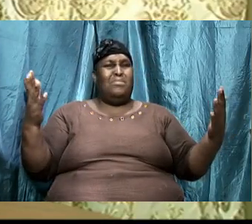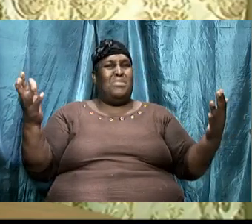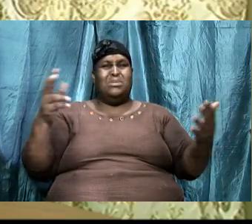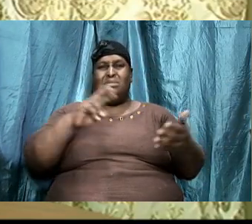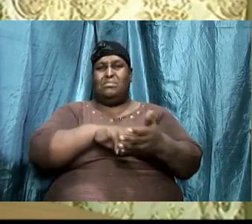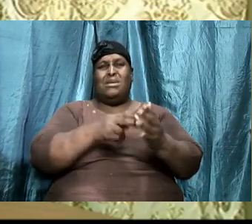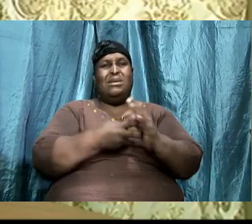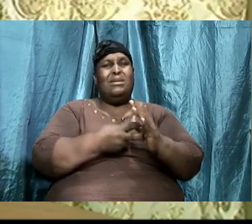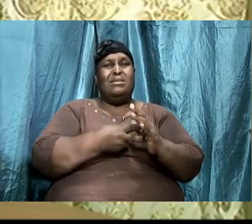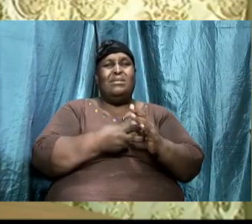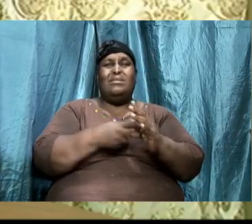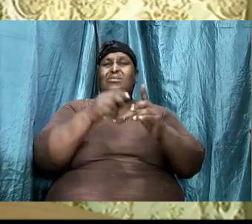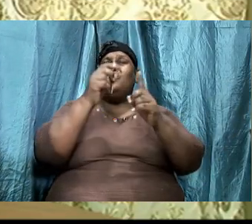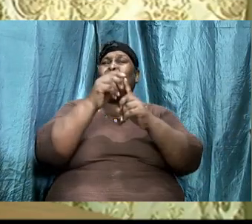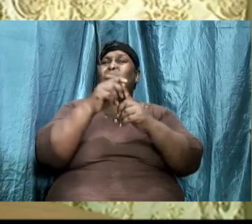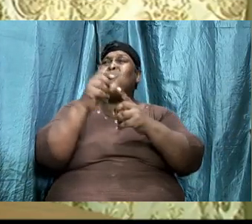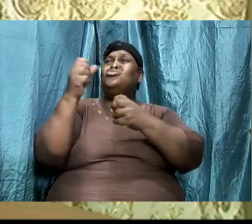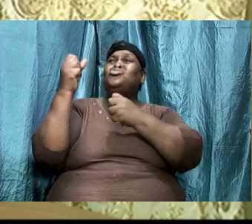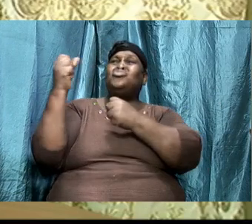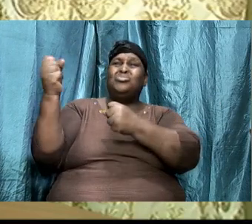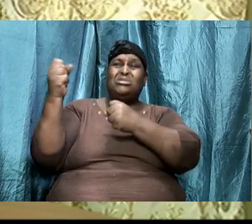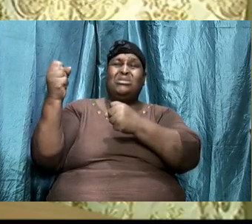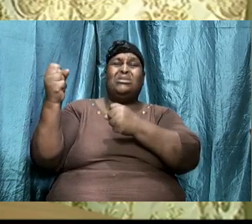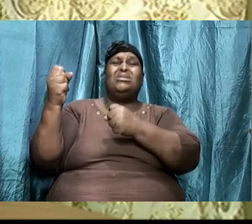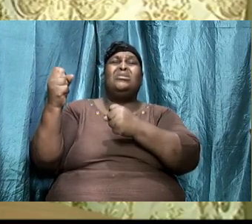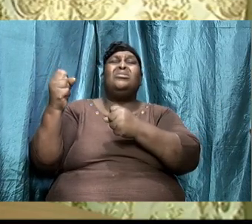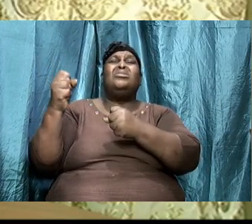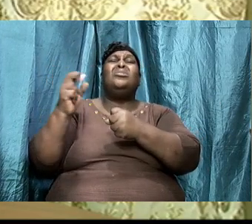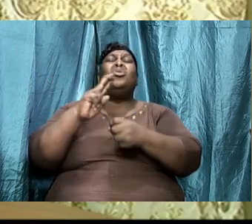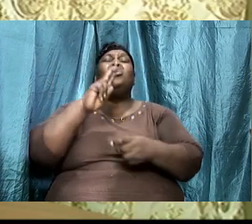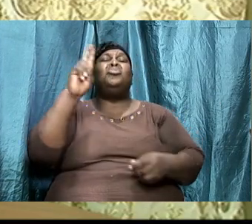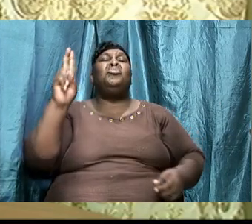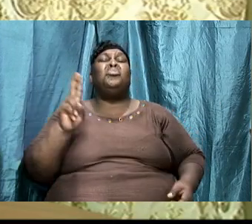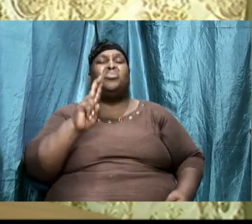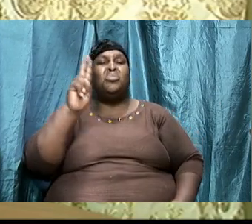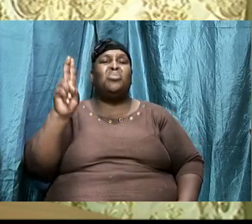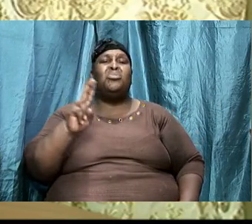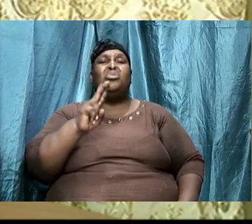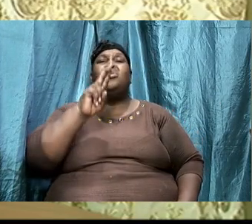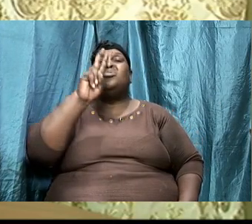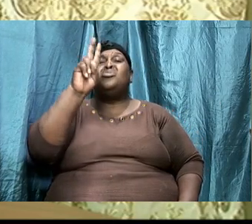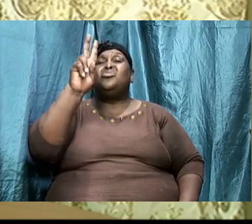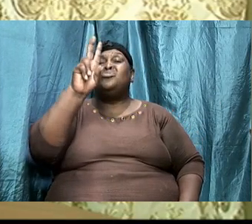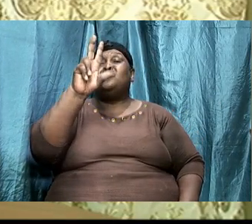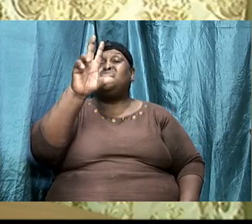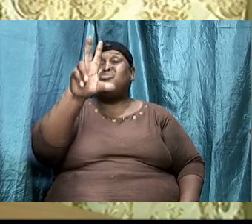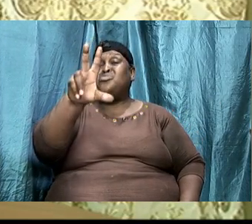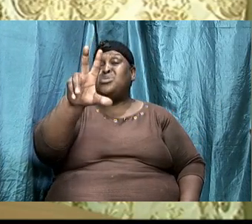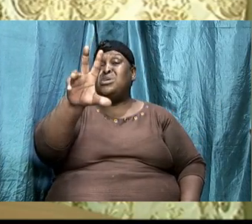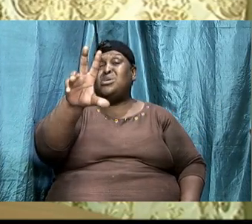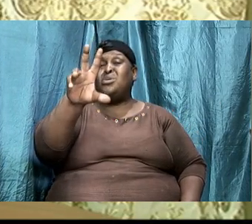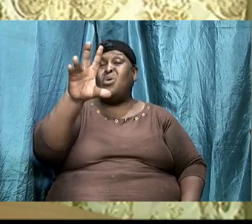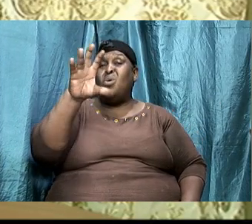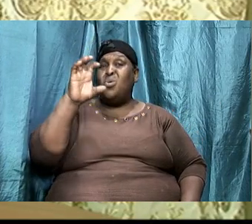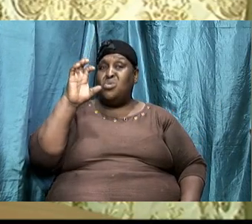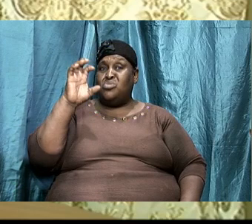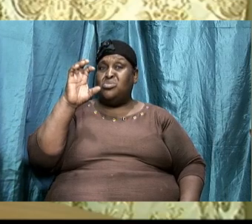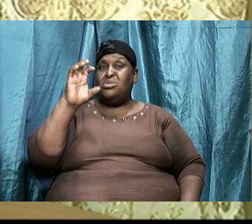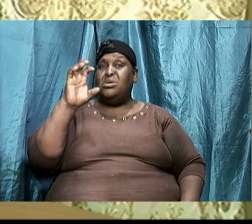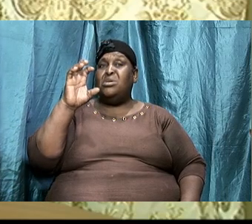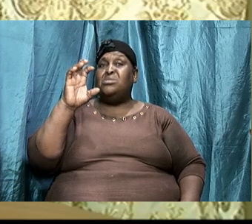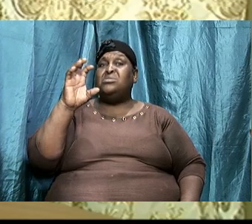The word strengthened and its derivatives are used some 360 times in the Bible,